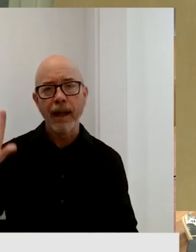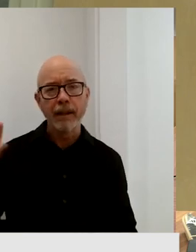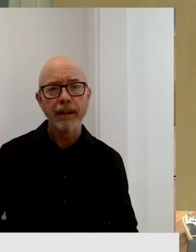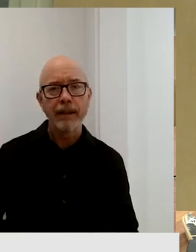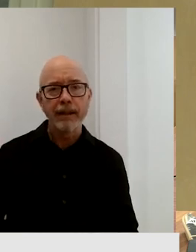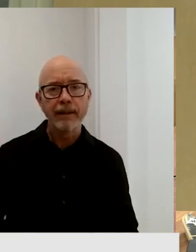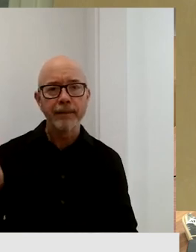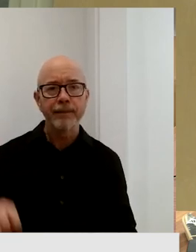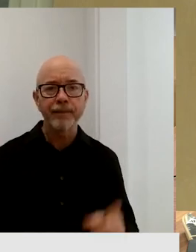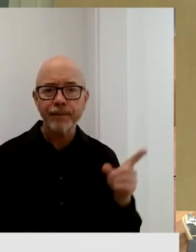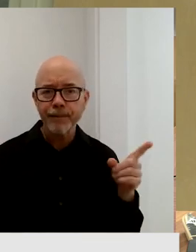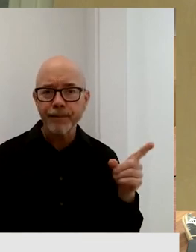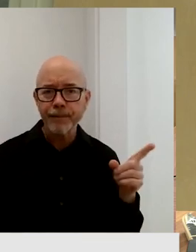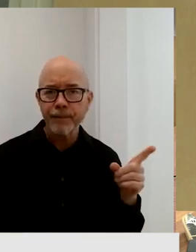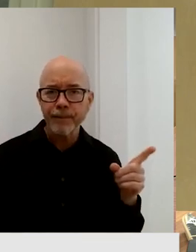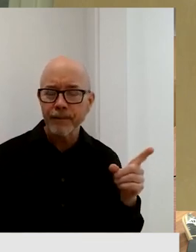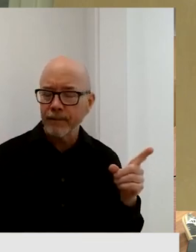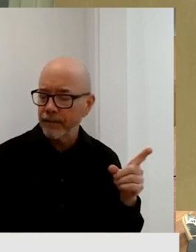Yeah, generally.